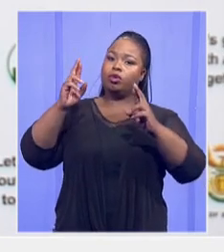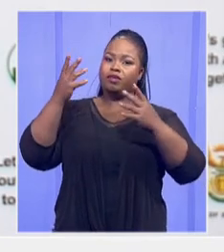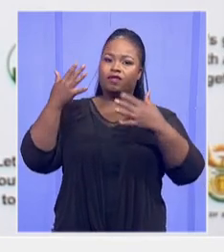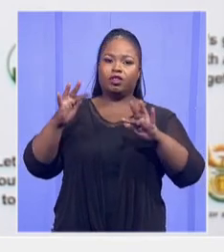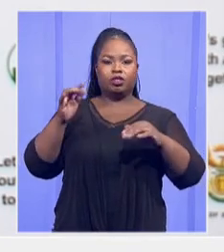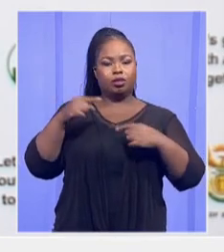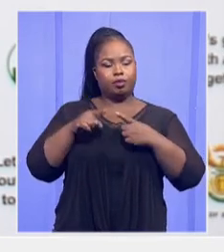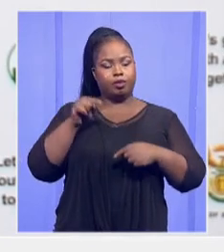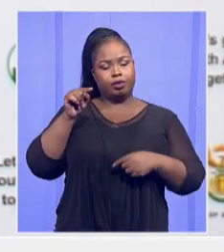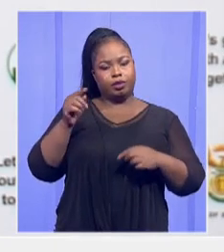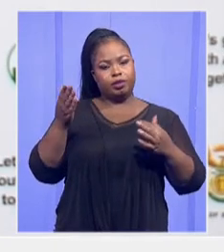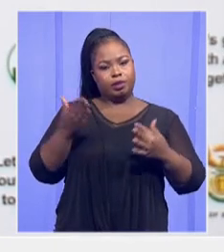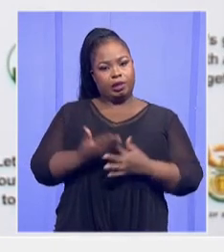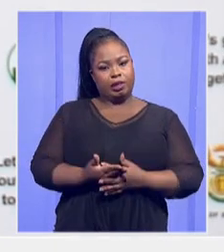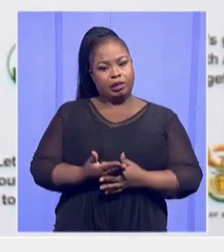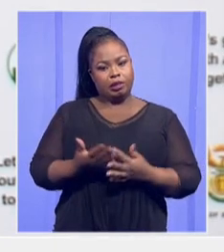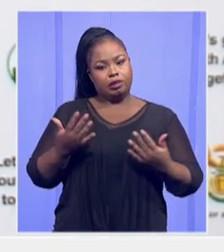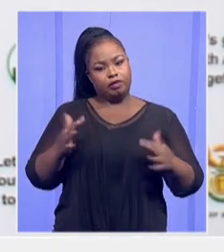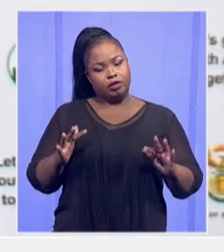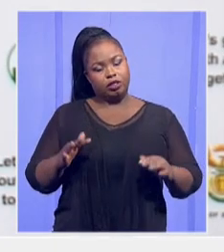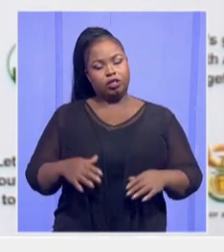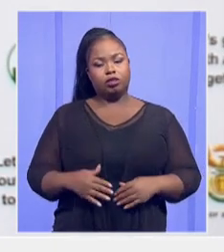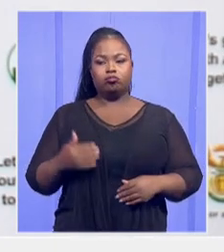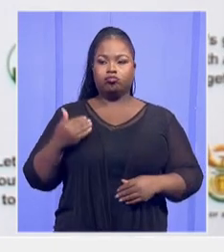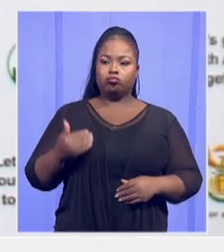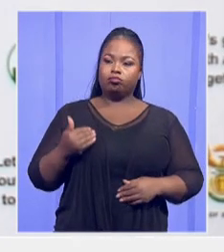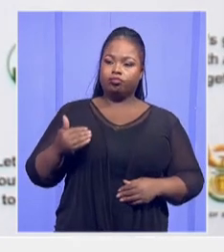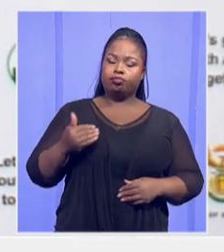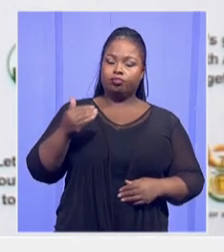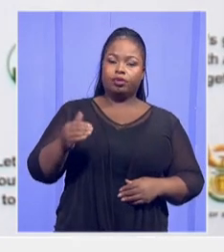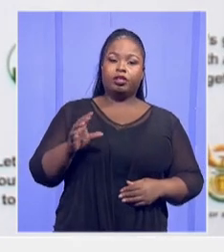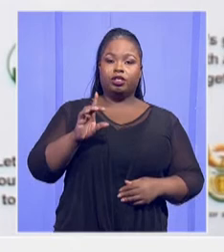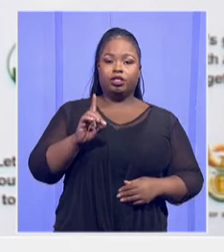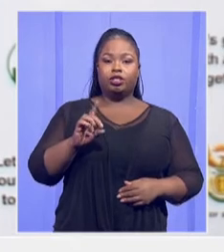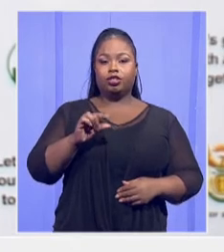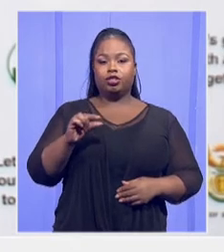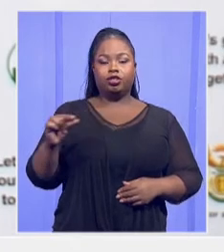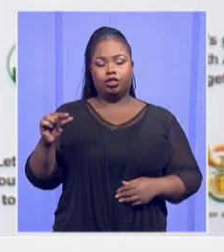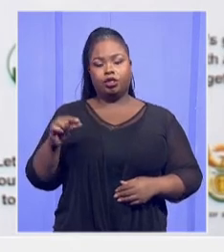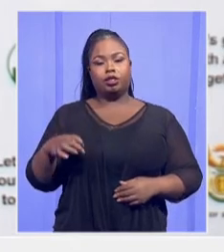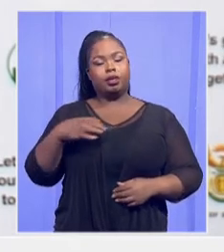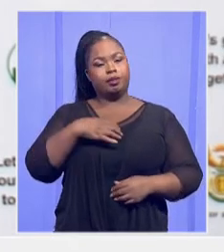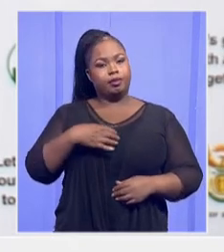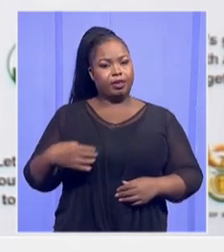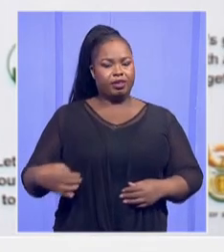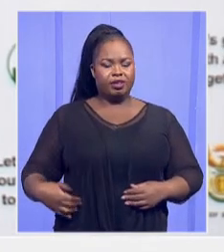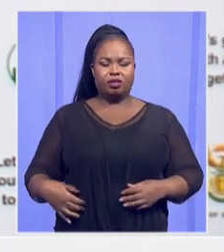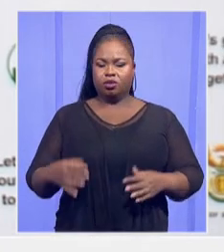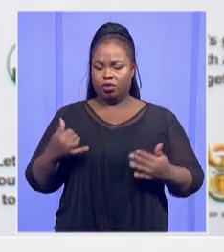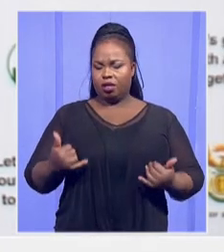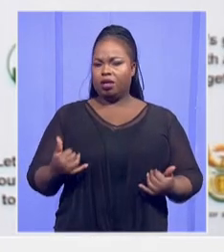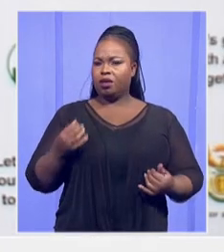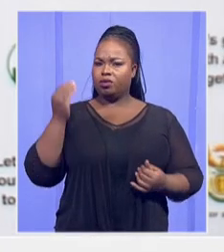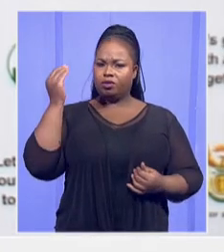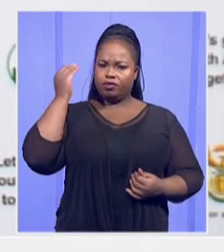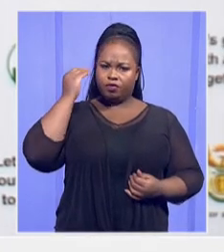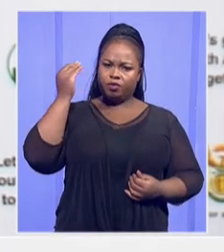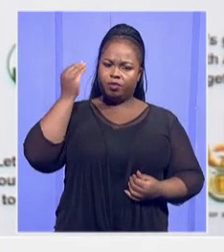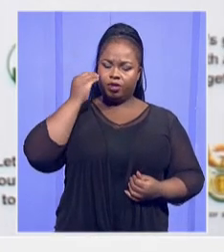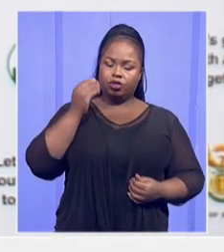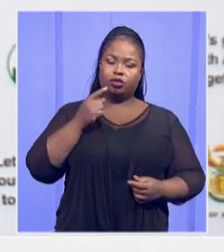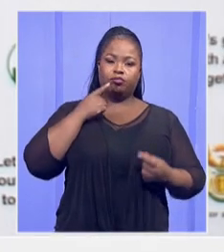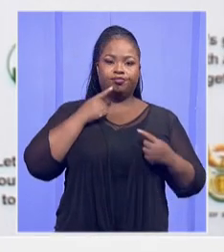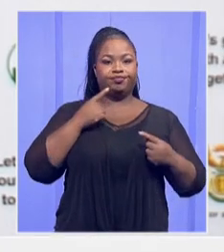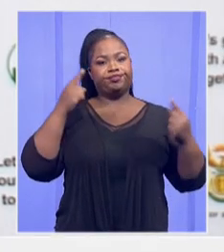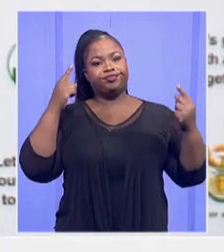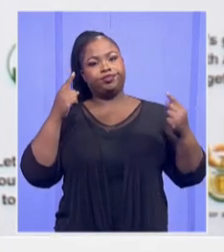matter regularly to the DG in the presidency. So we are going to share that information as well.